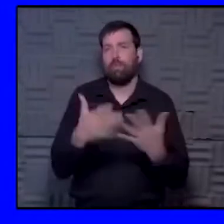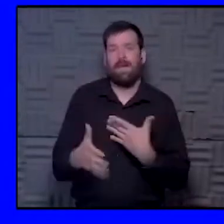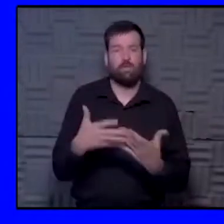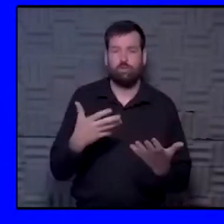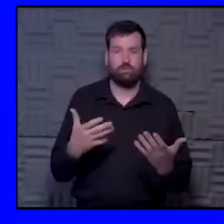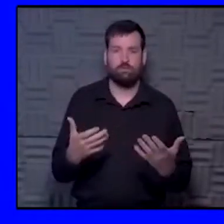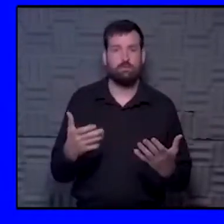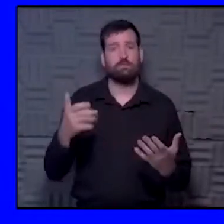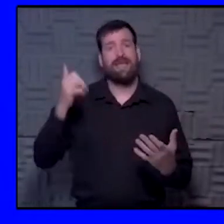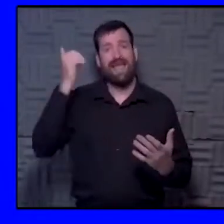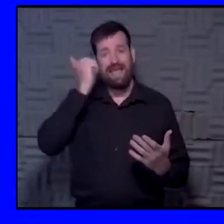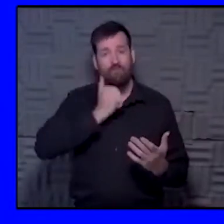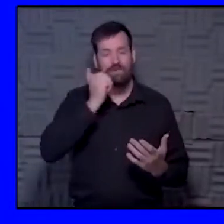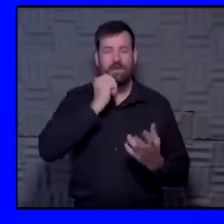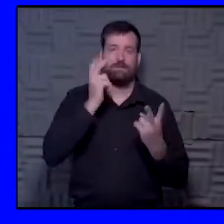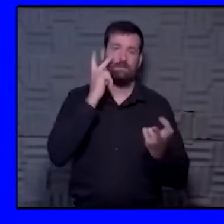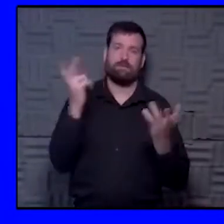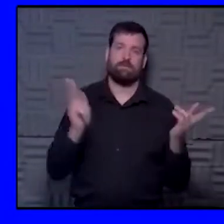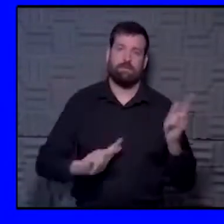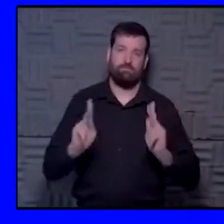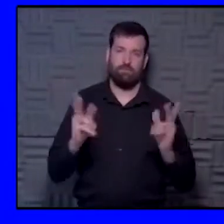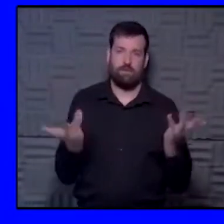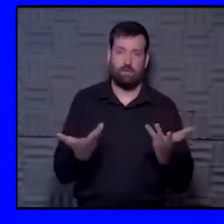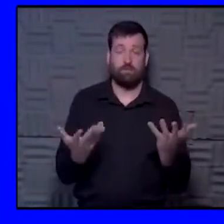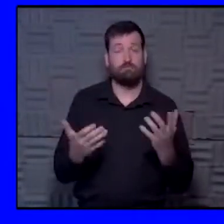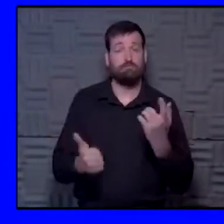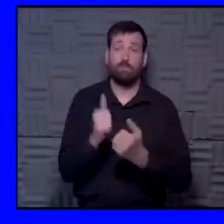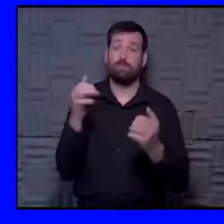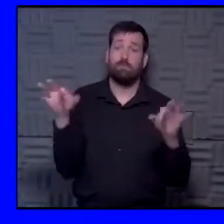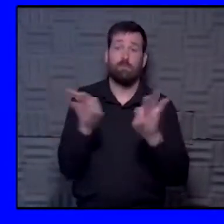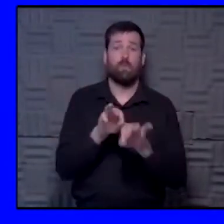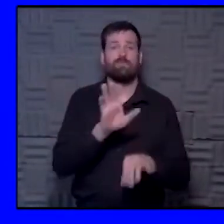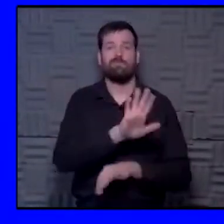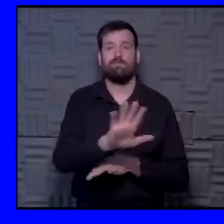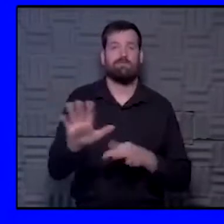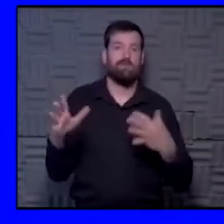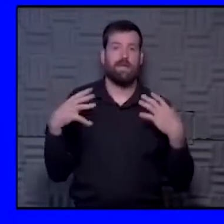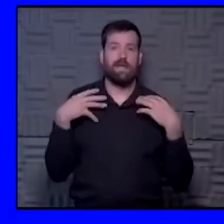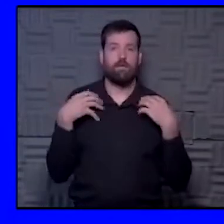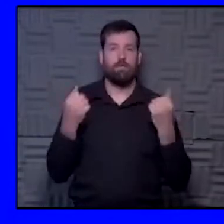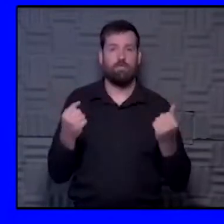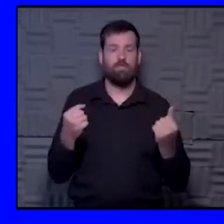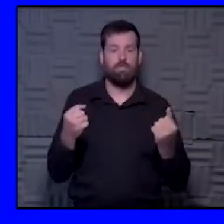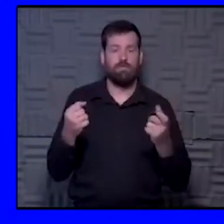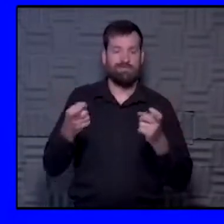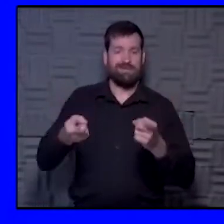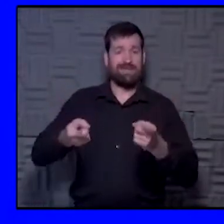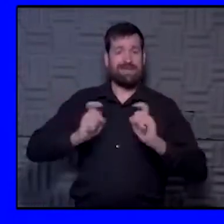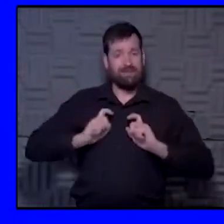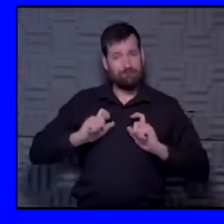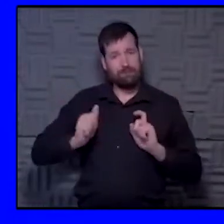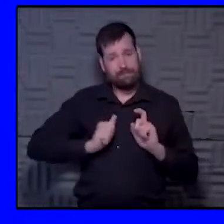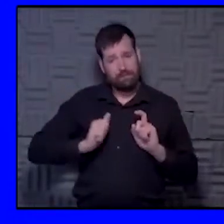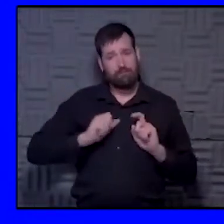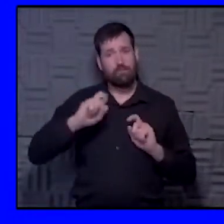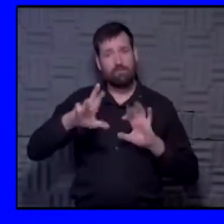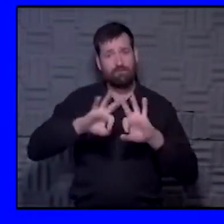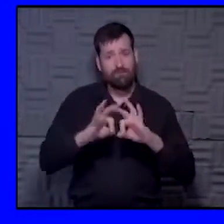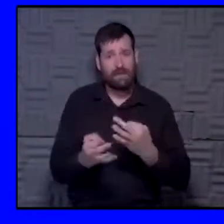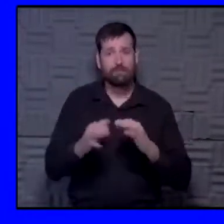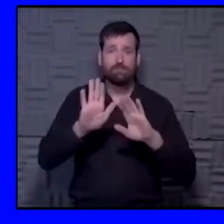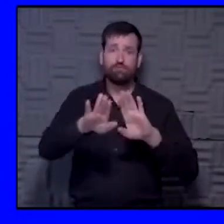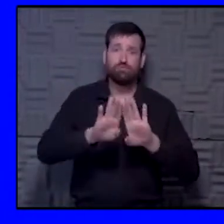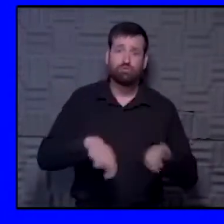riches every day in the hospital. There's nothing more important than your health, and there's no more important gift you can give to yourself or your loved ones or your